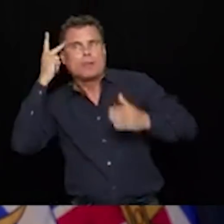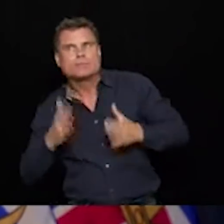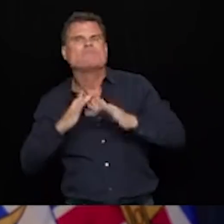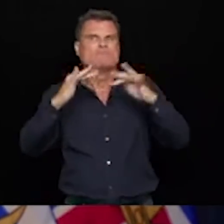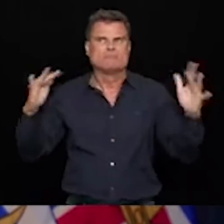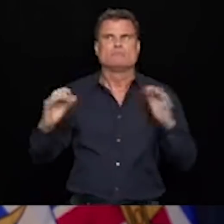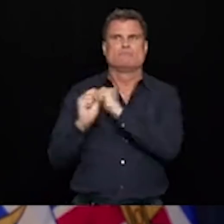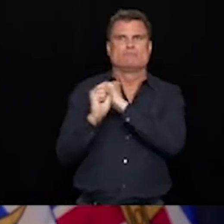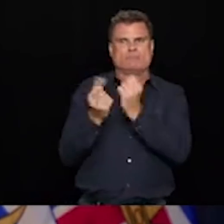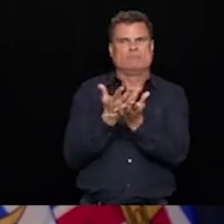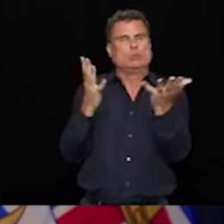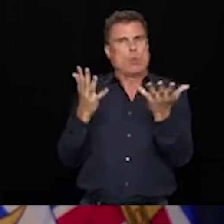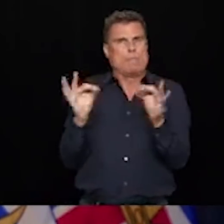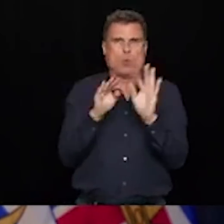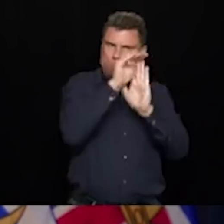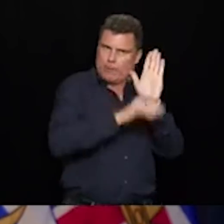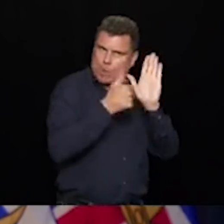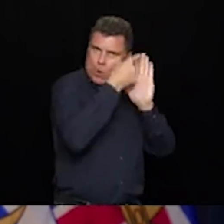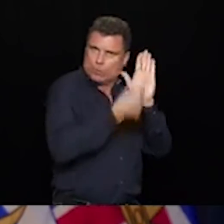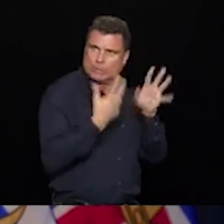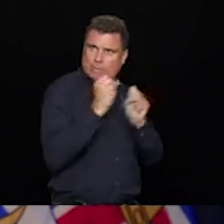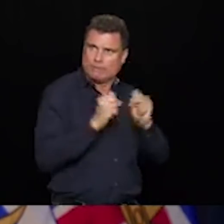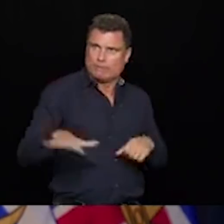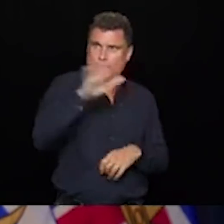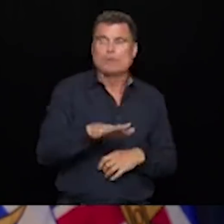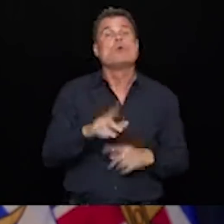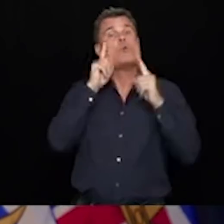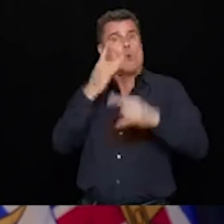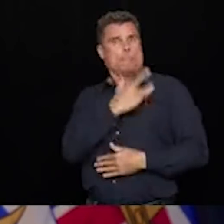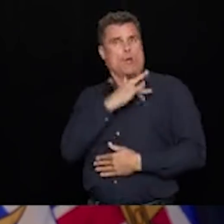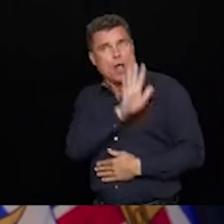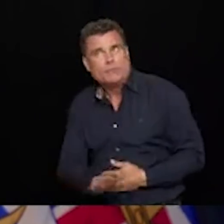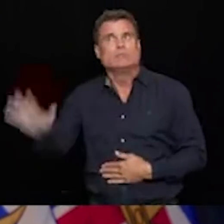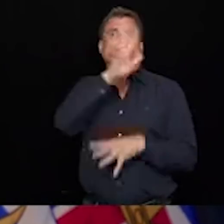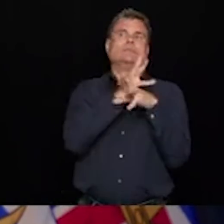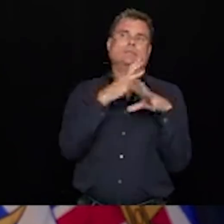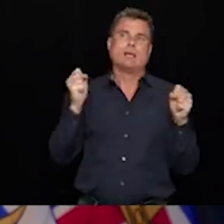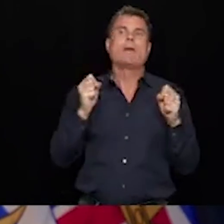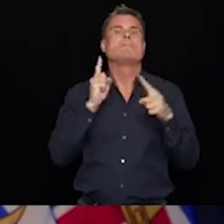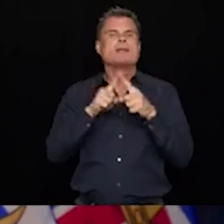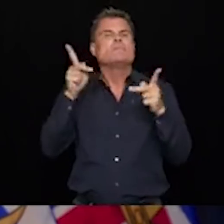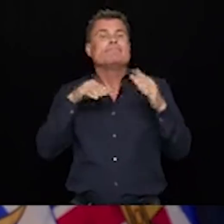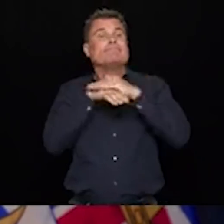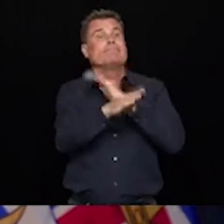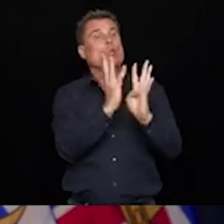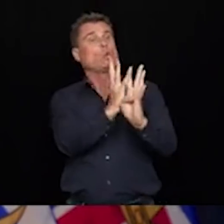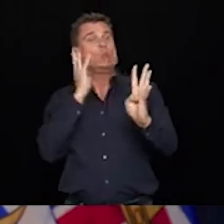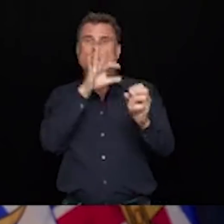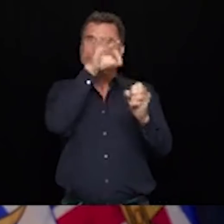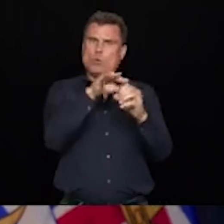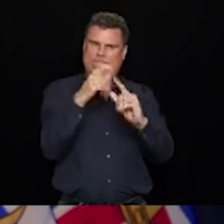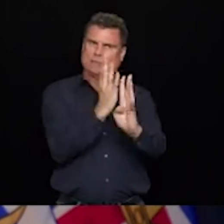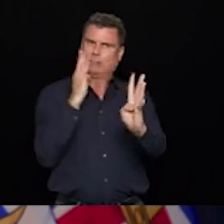in the province remains safe and they these can be handled safely. And tomorrow I will be joining the chief electoral officer and we will